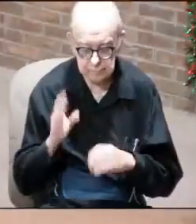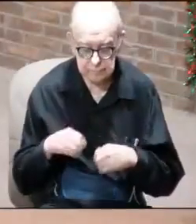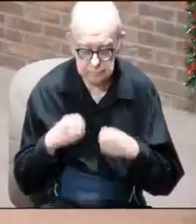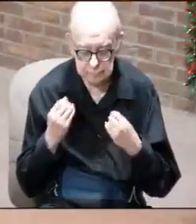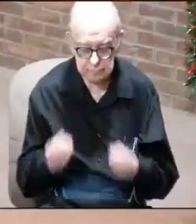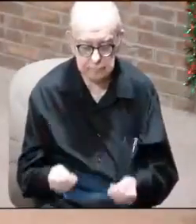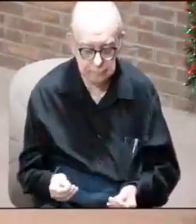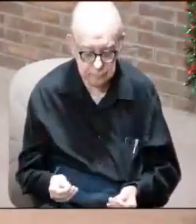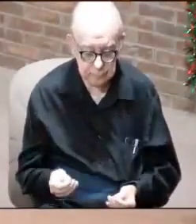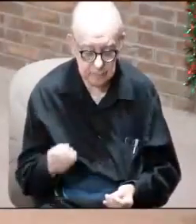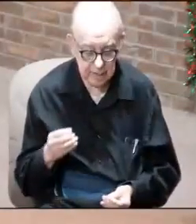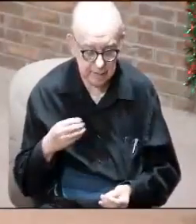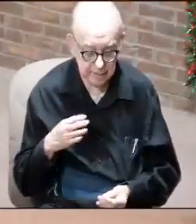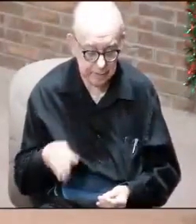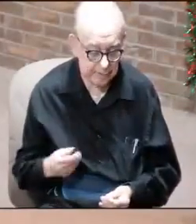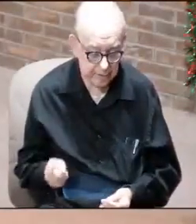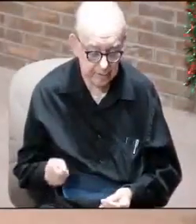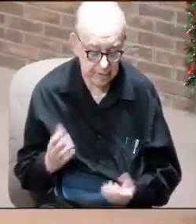Now take me home.